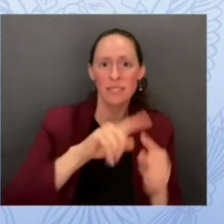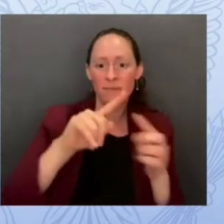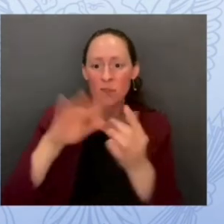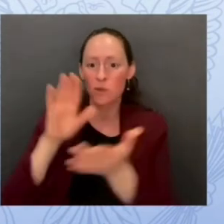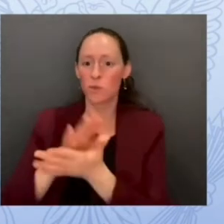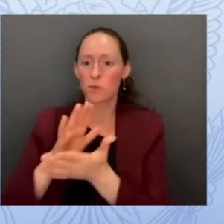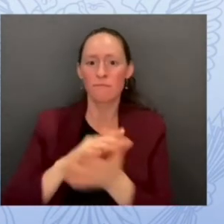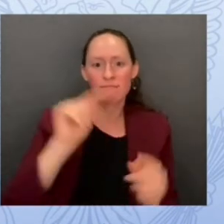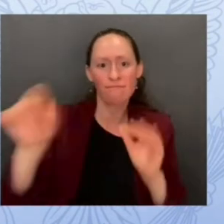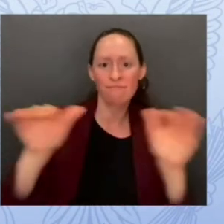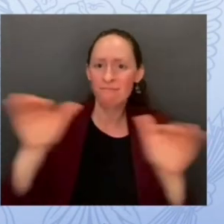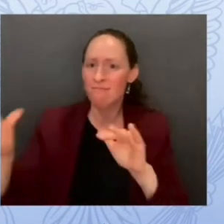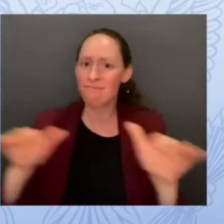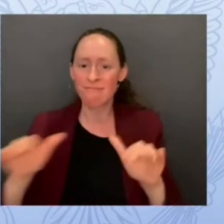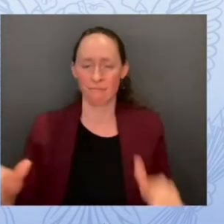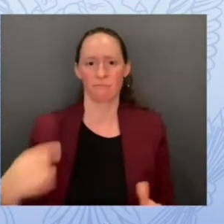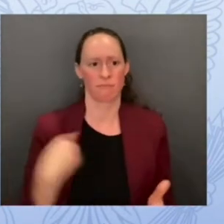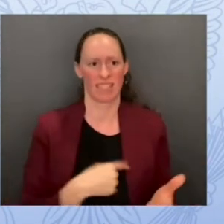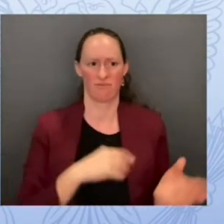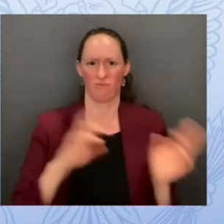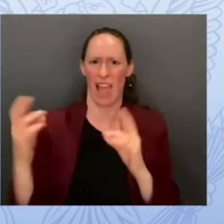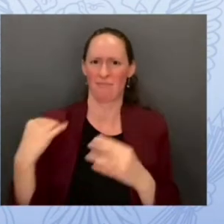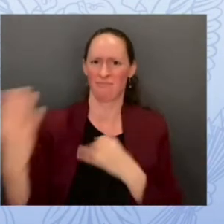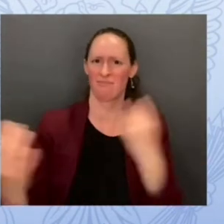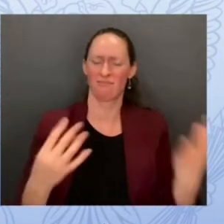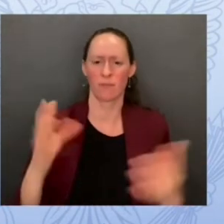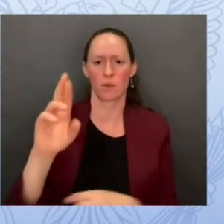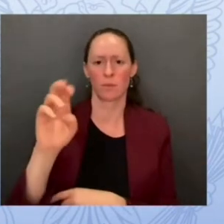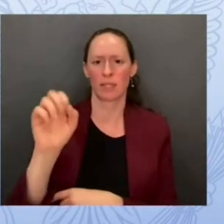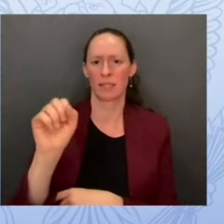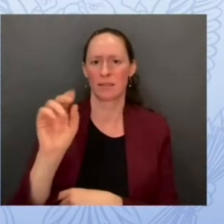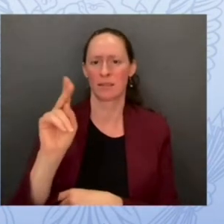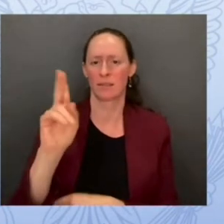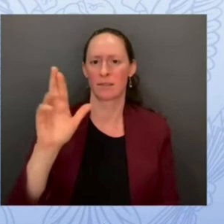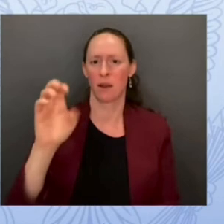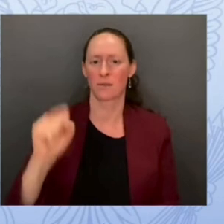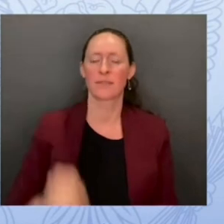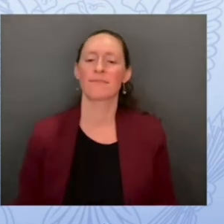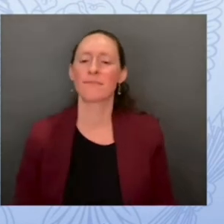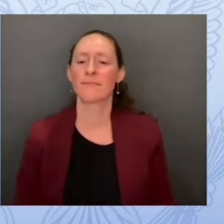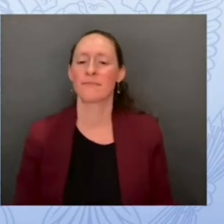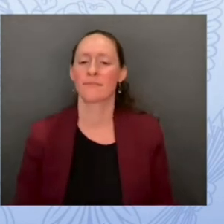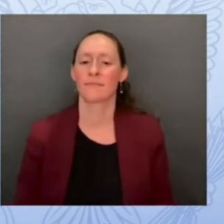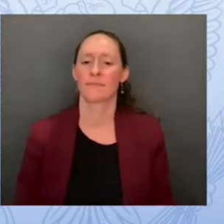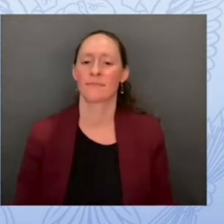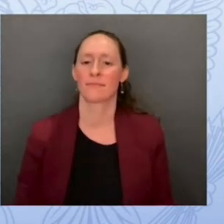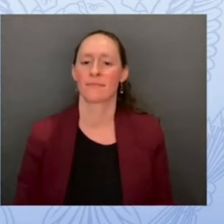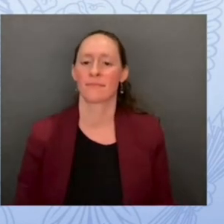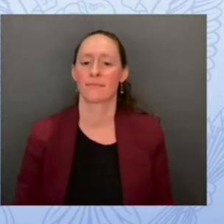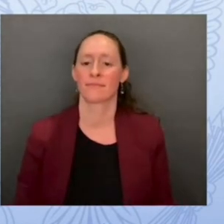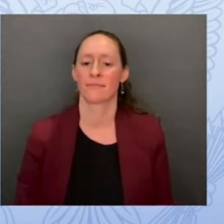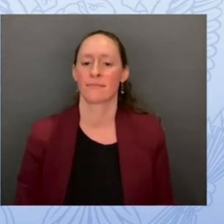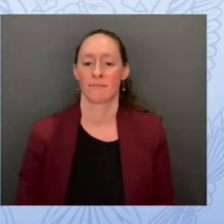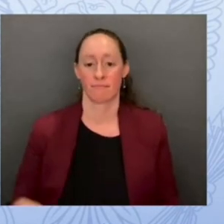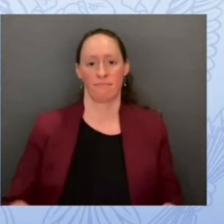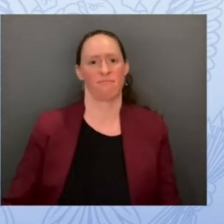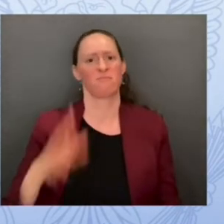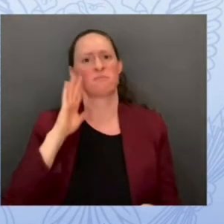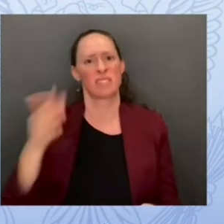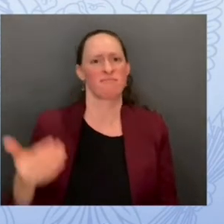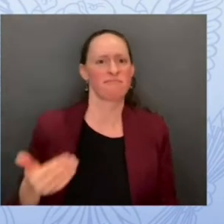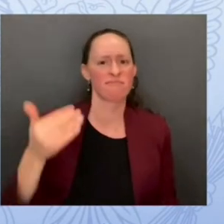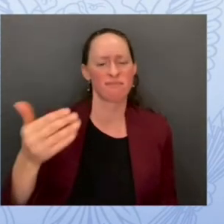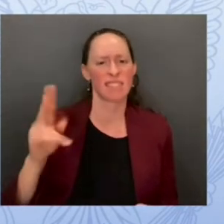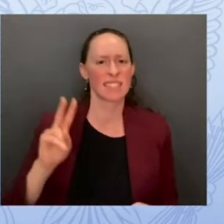a couple other things very exciting we're doing our second annual national summit on k-12 school safety coming up in